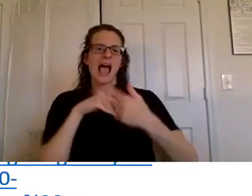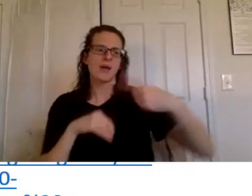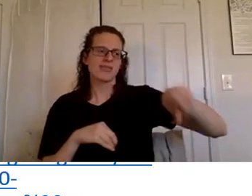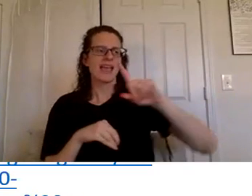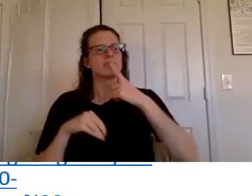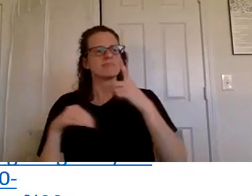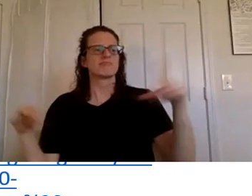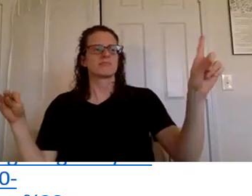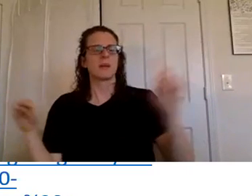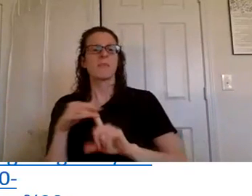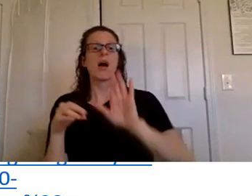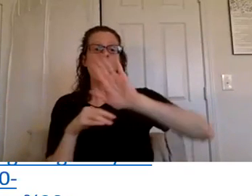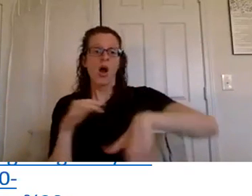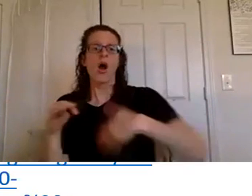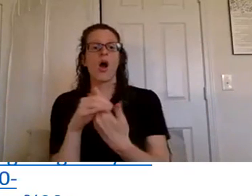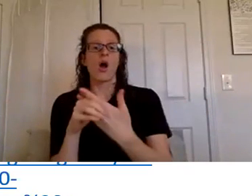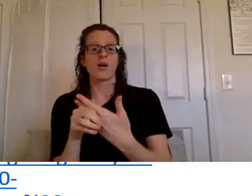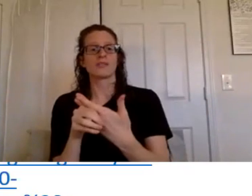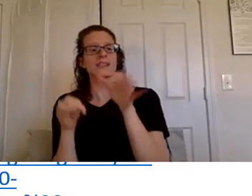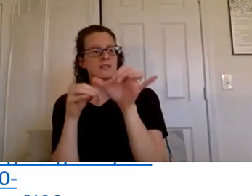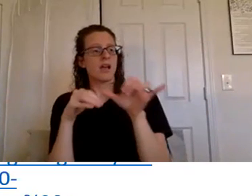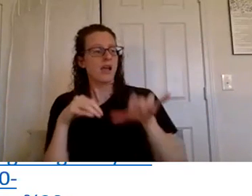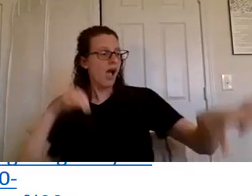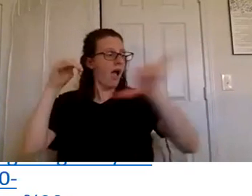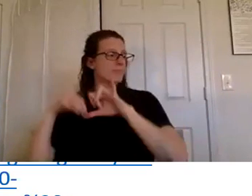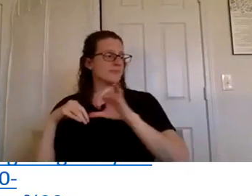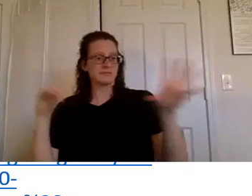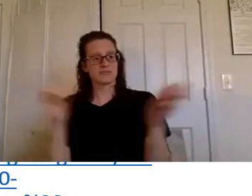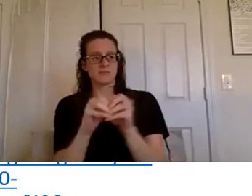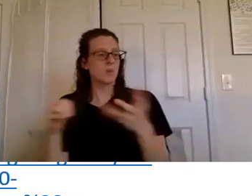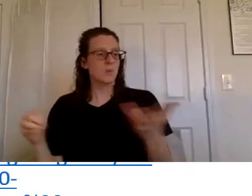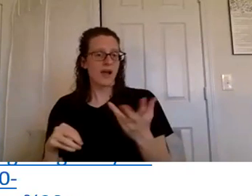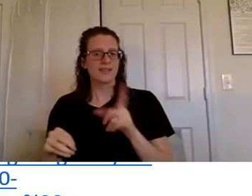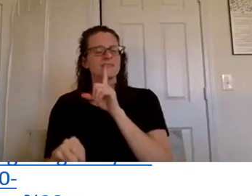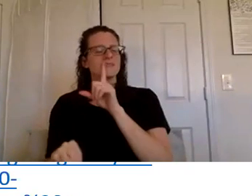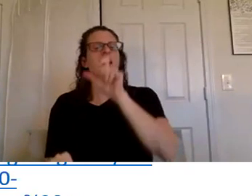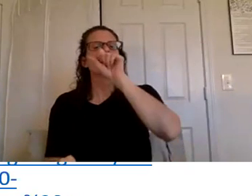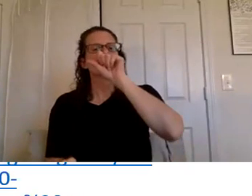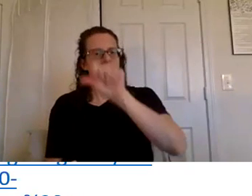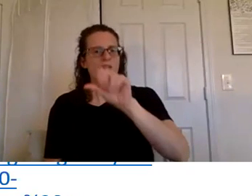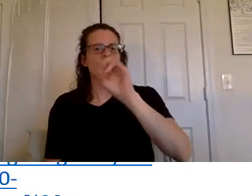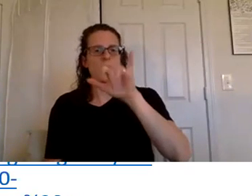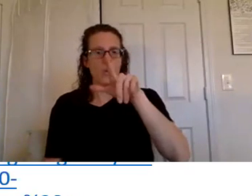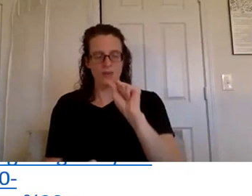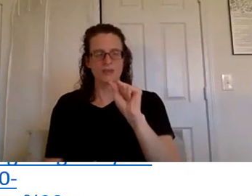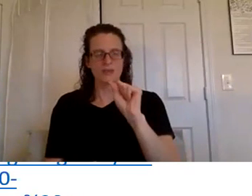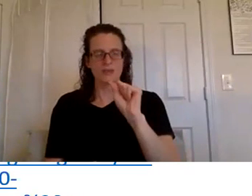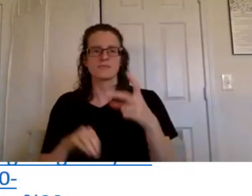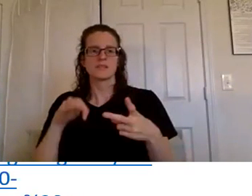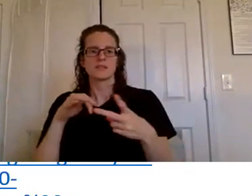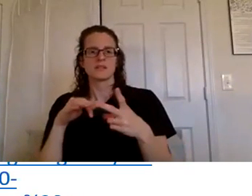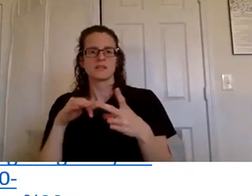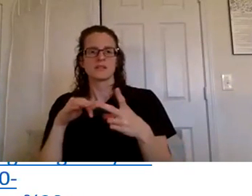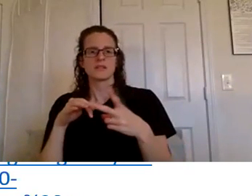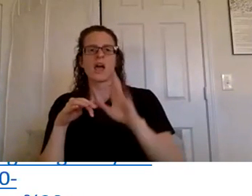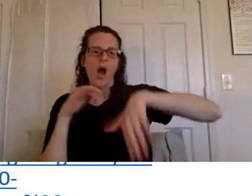they all have the same thing in common um just like us and that is that we all love oils and we all want